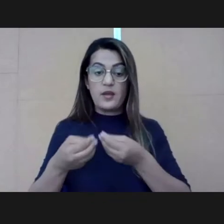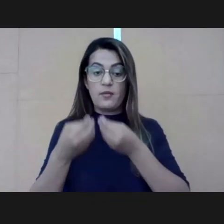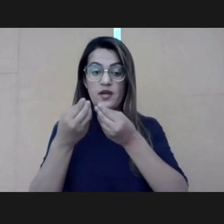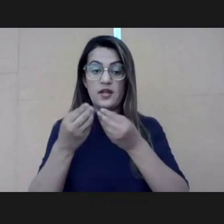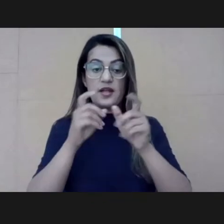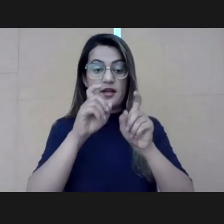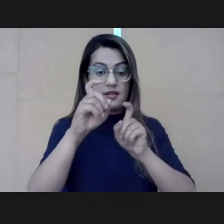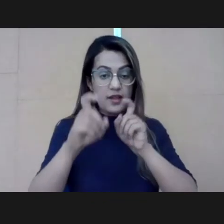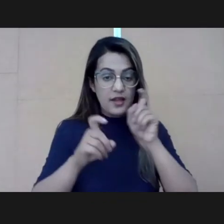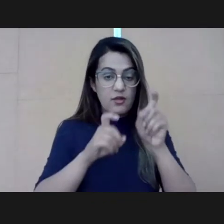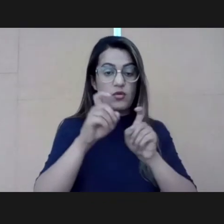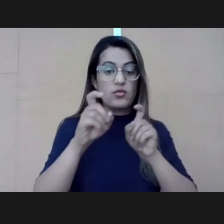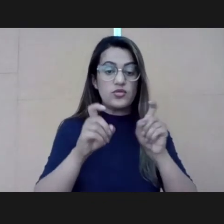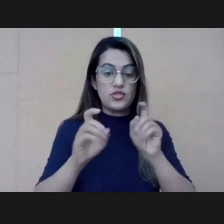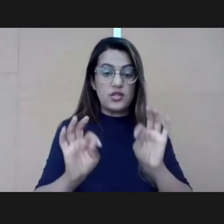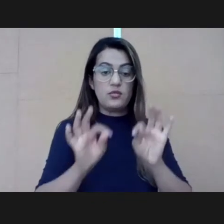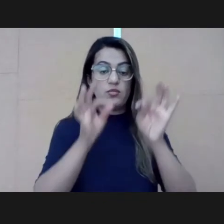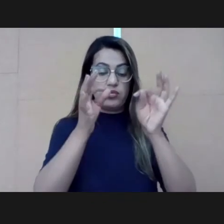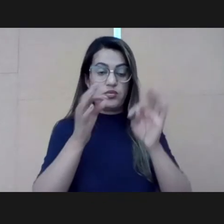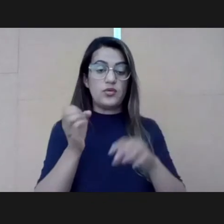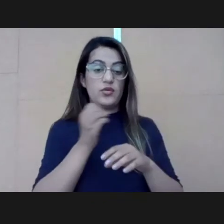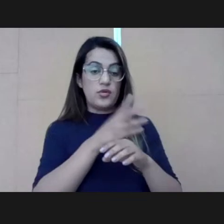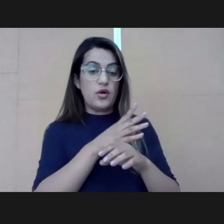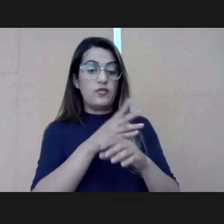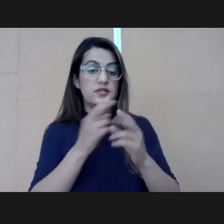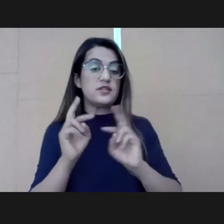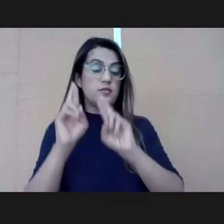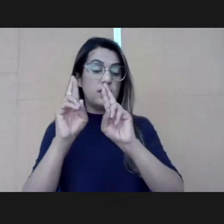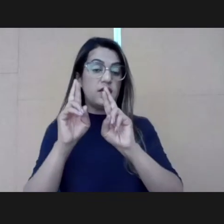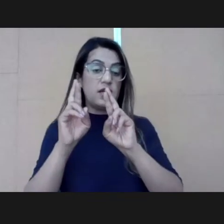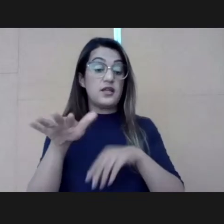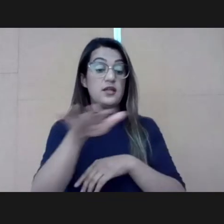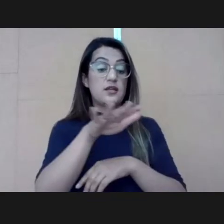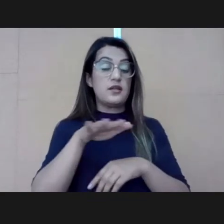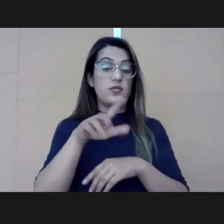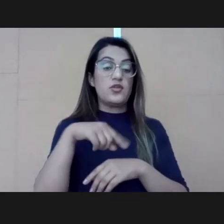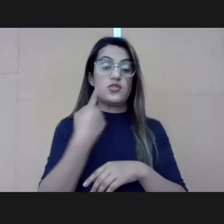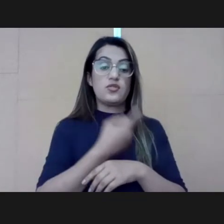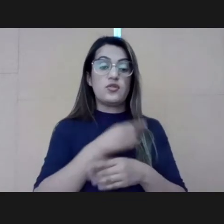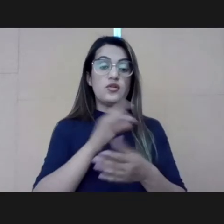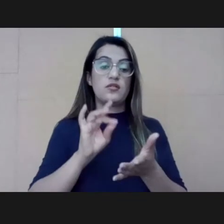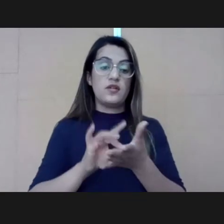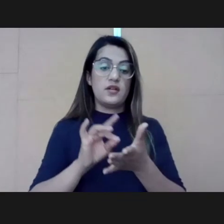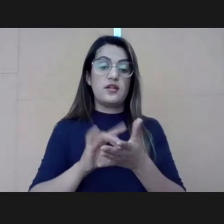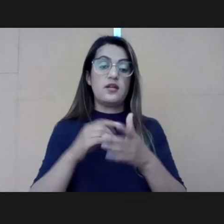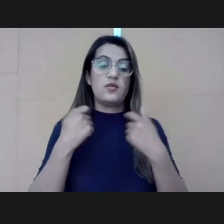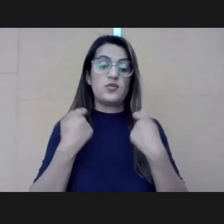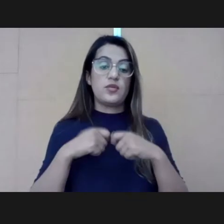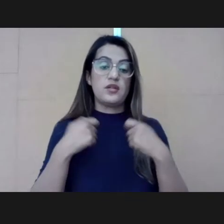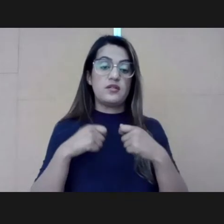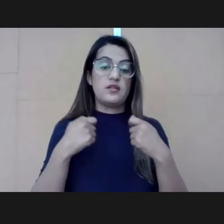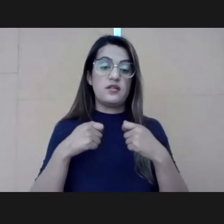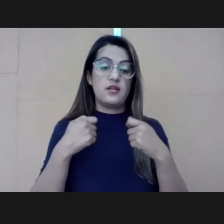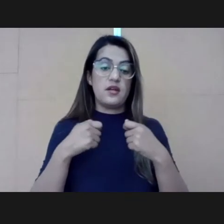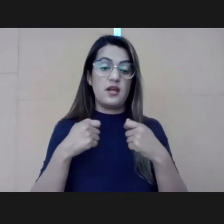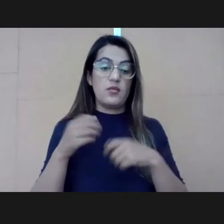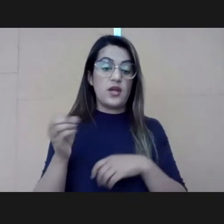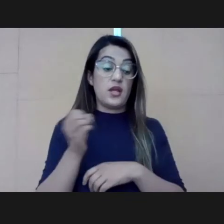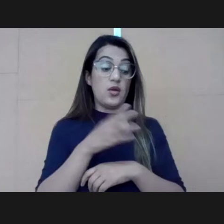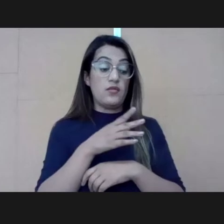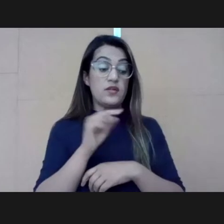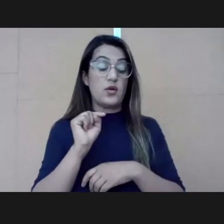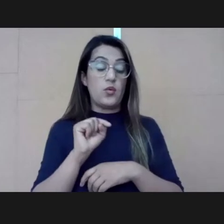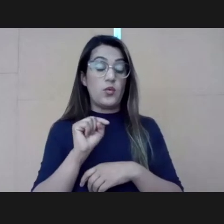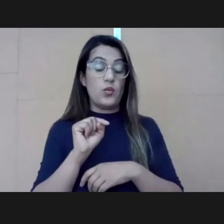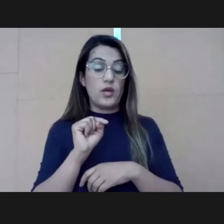in this environment, we really do need innovation. The problem is innovation is a trap because